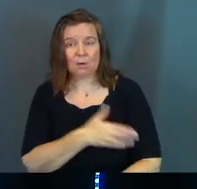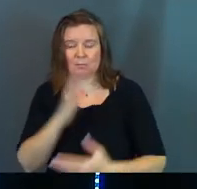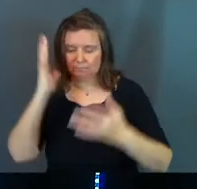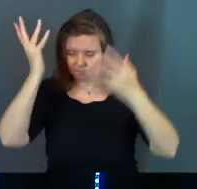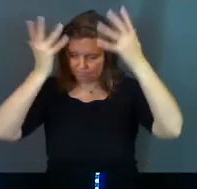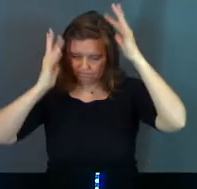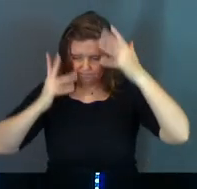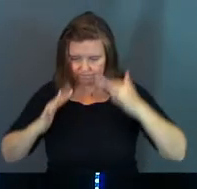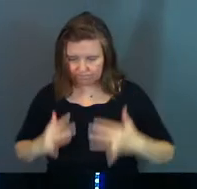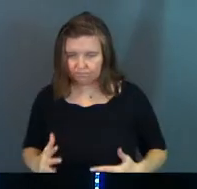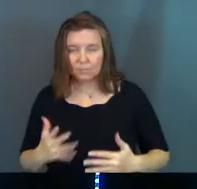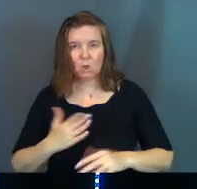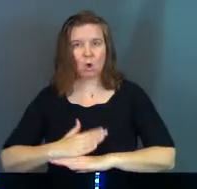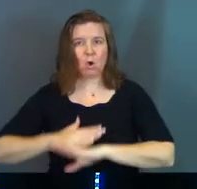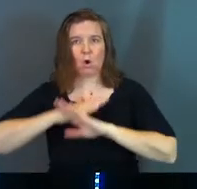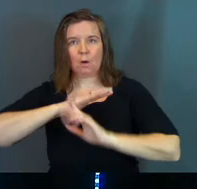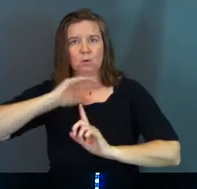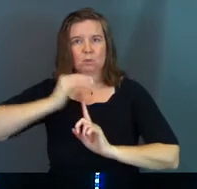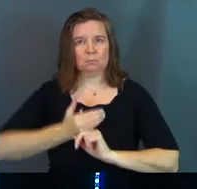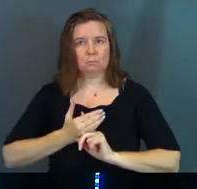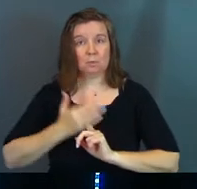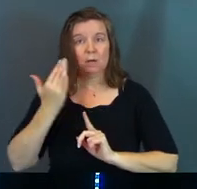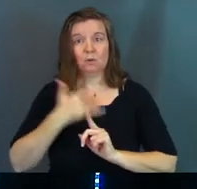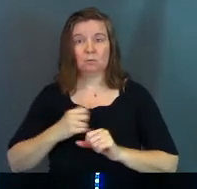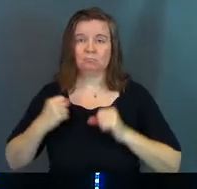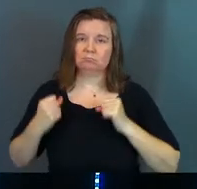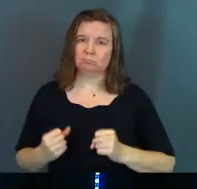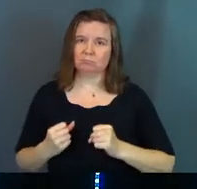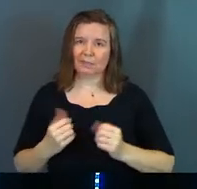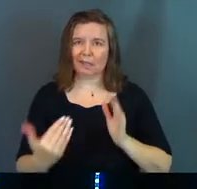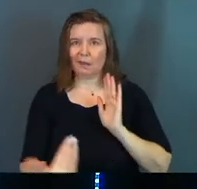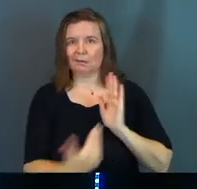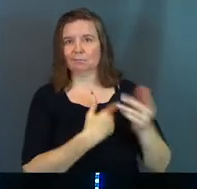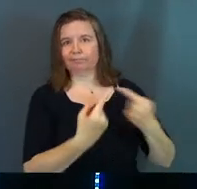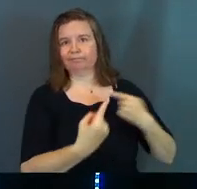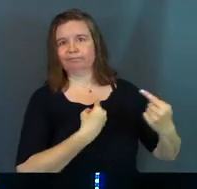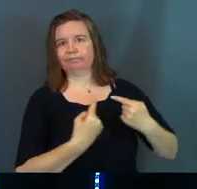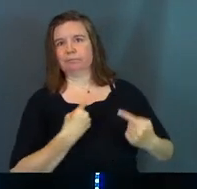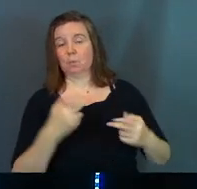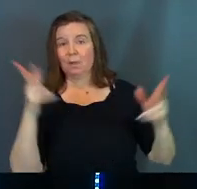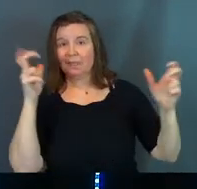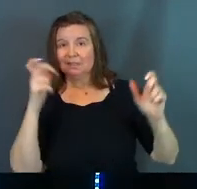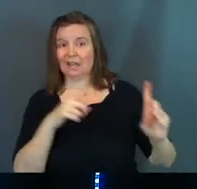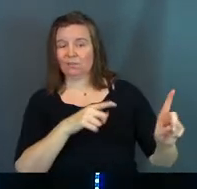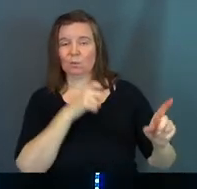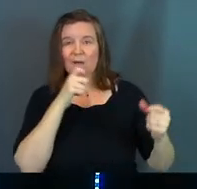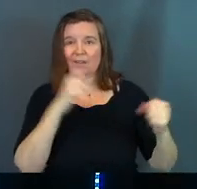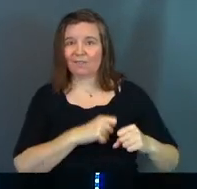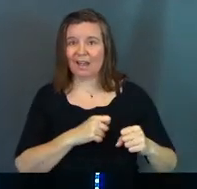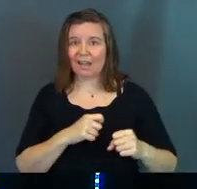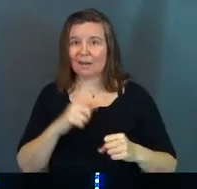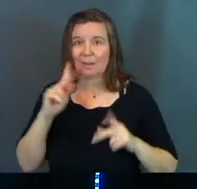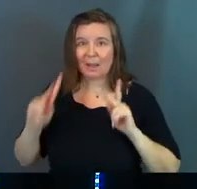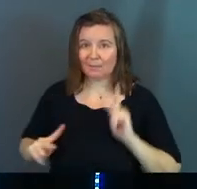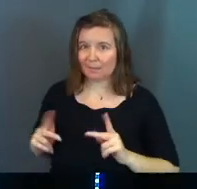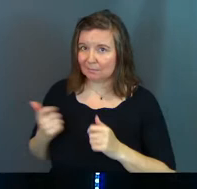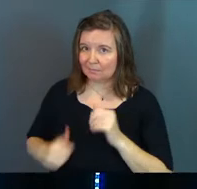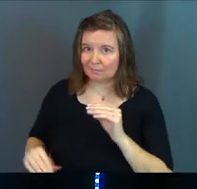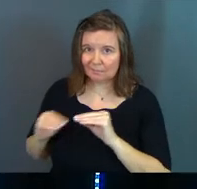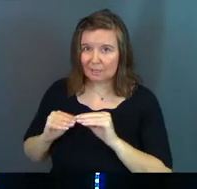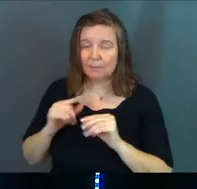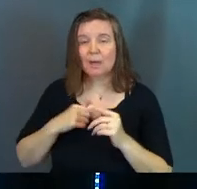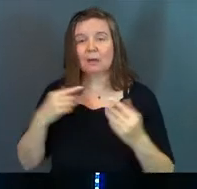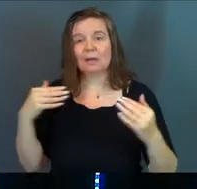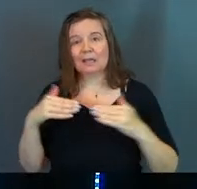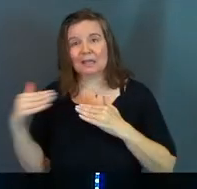all of God's armor so that you will be able to stand firm against all the strategies of the devil. For we are not fighting against flesh and blood enemies, but